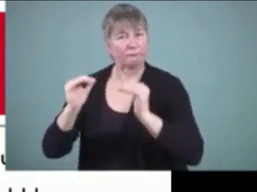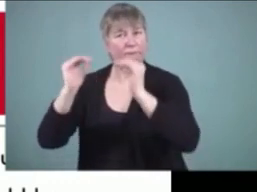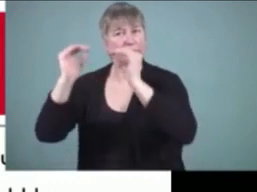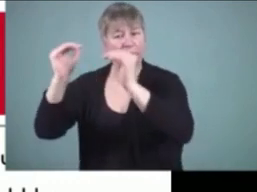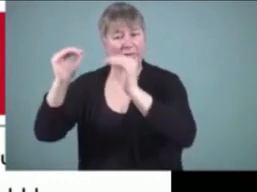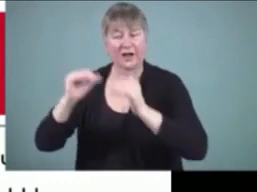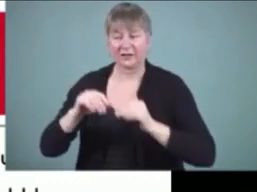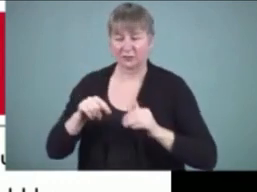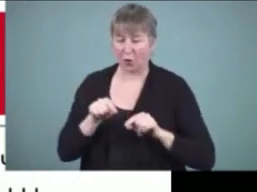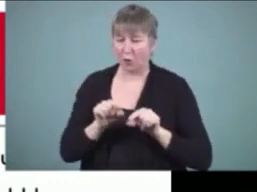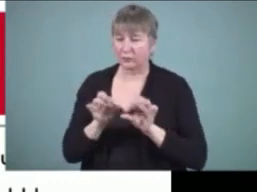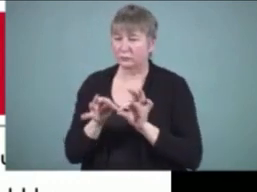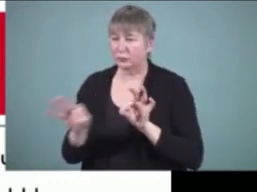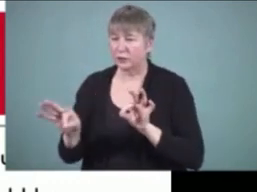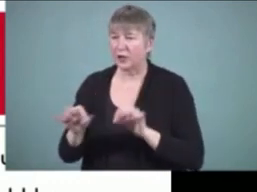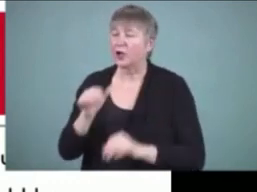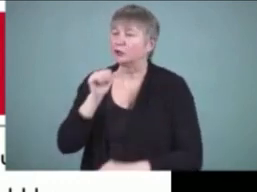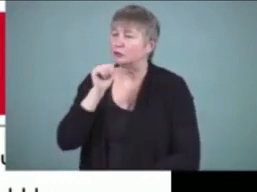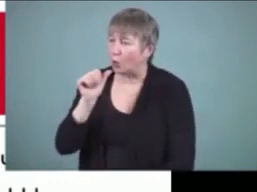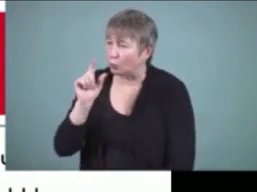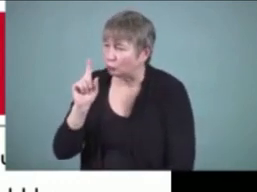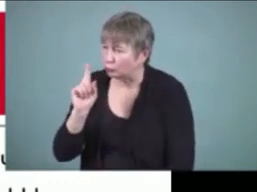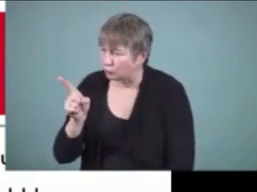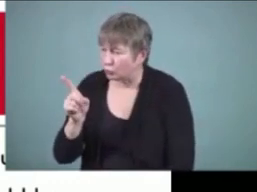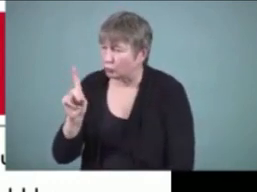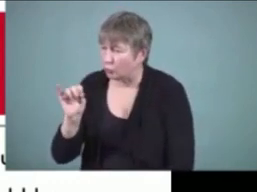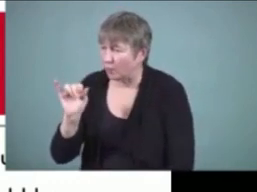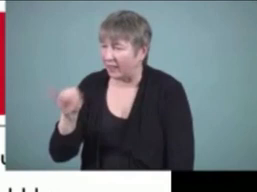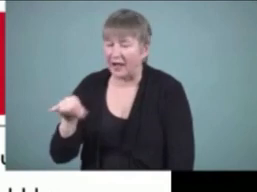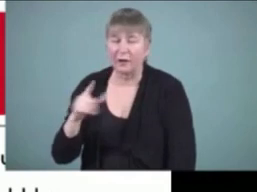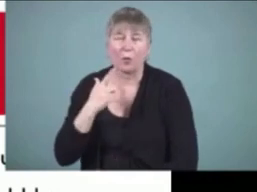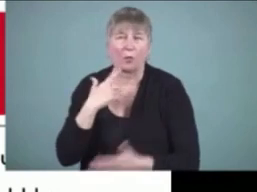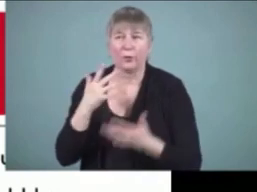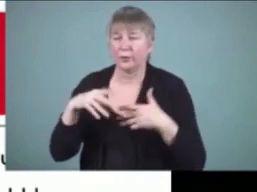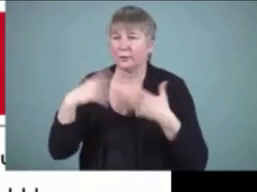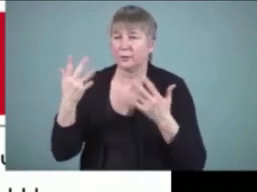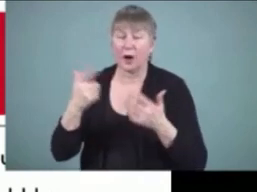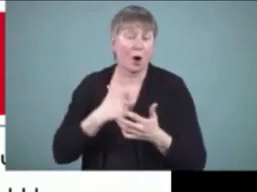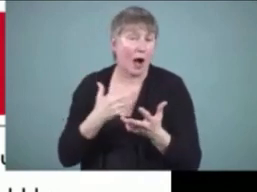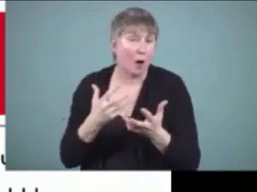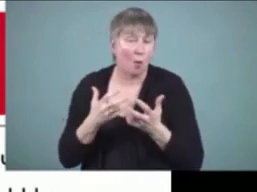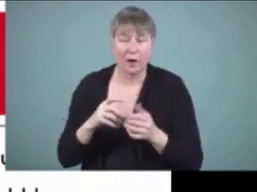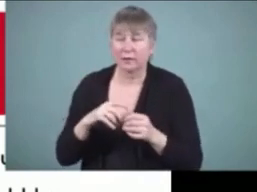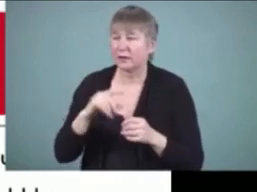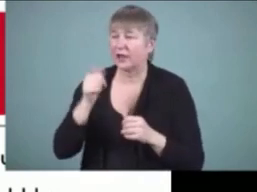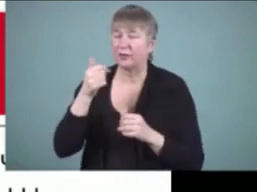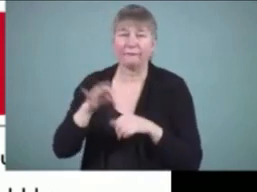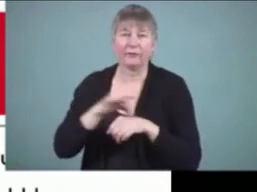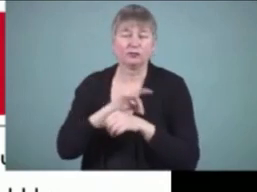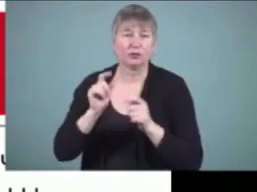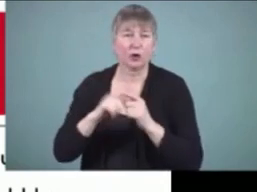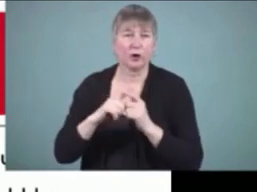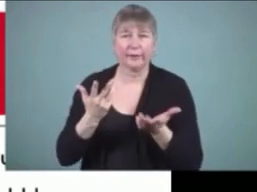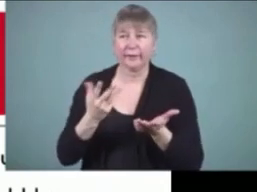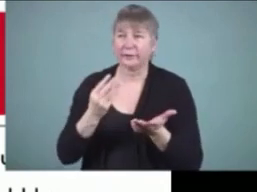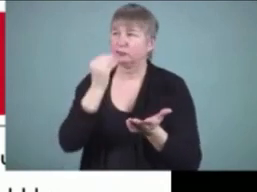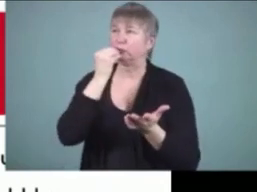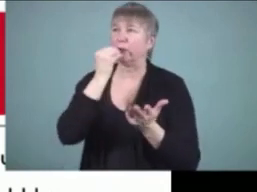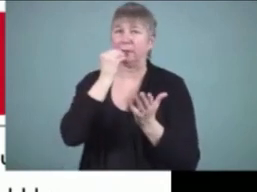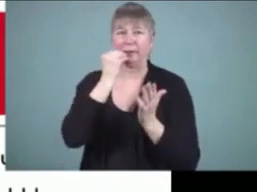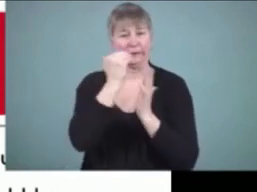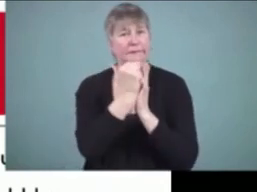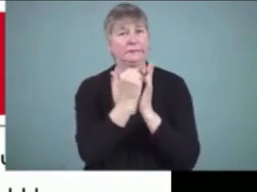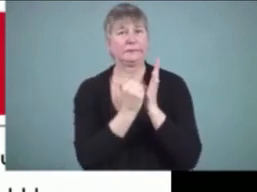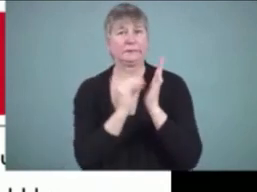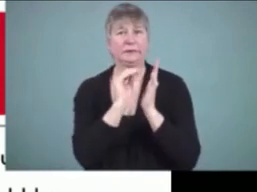something or writing a shopping list, which is an example of the I want function. You are writing down what you want to buy